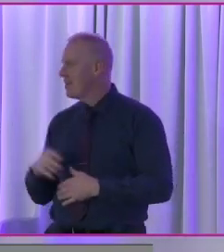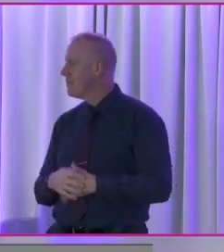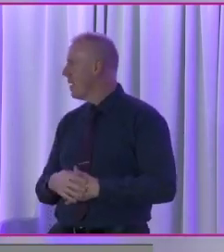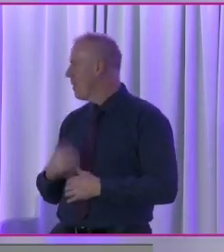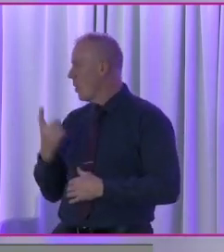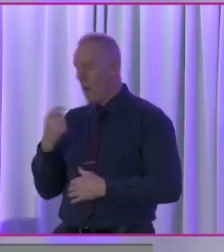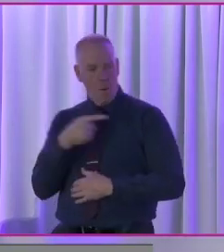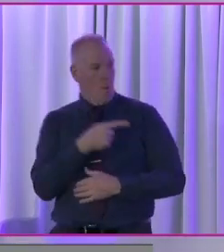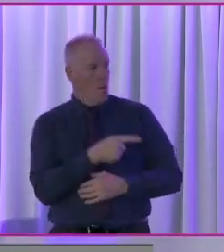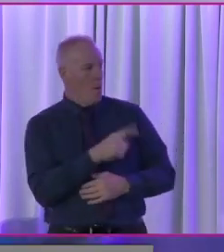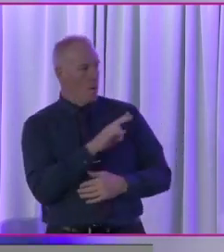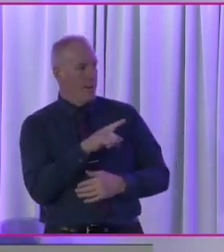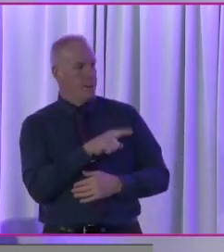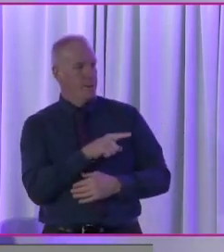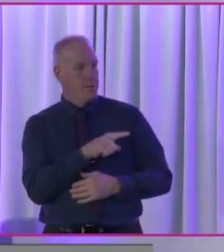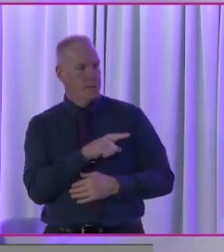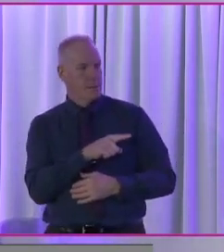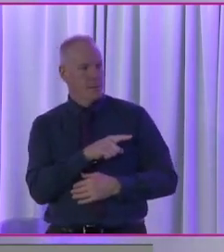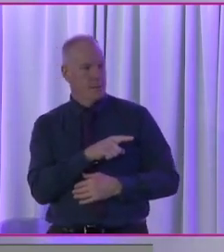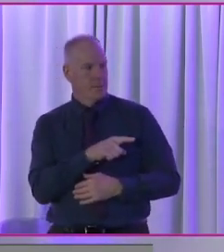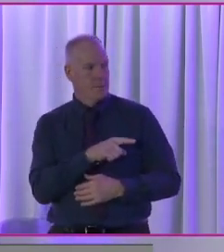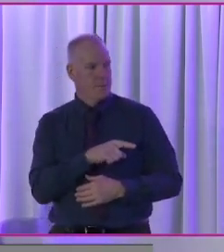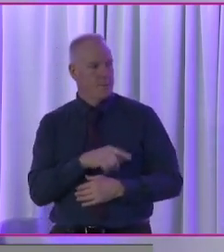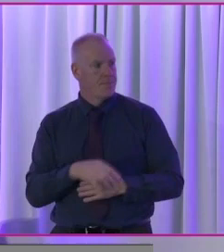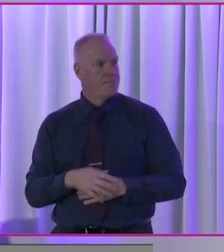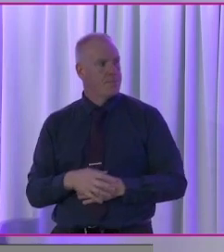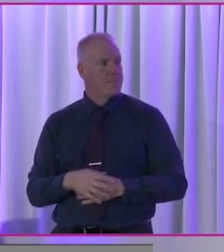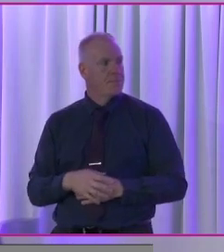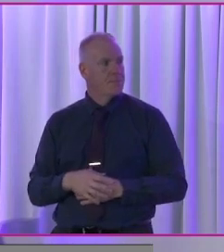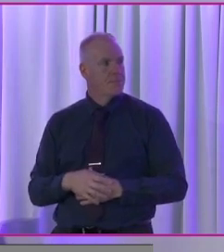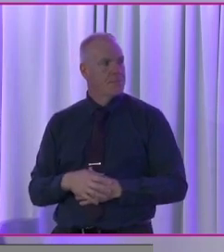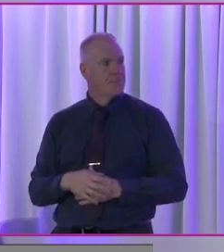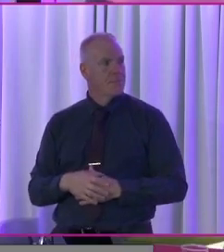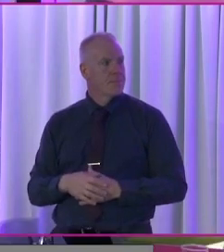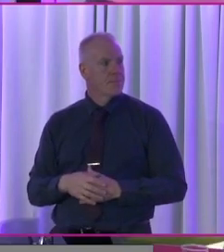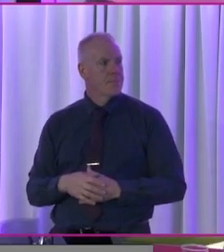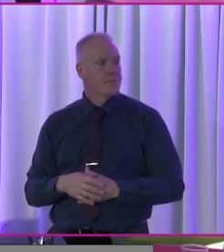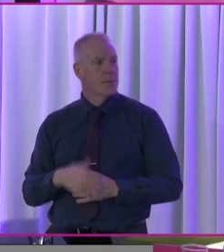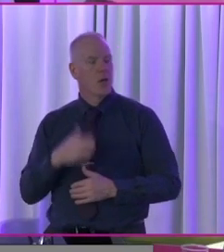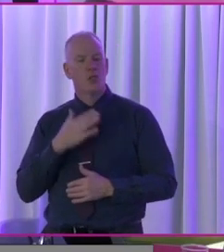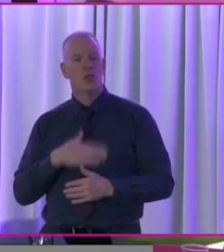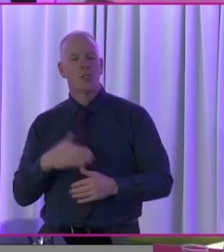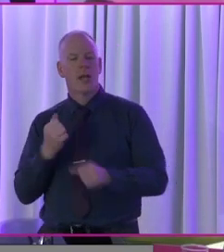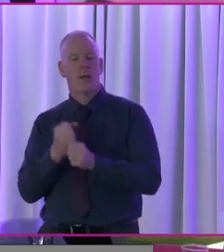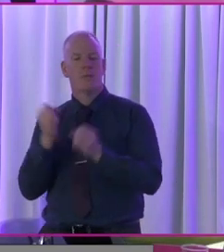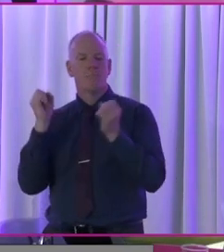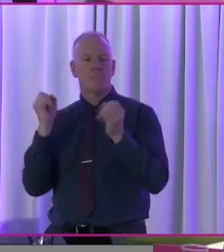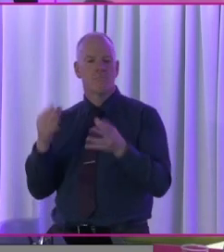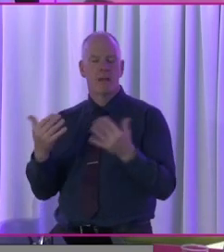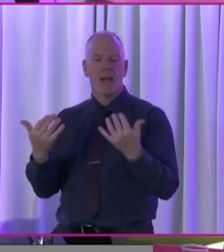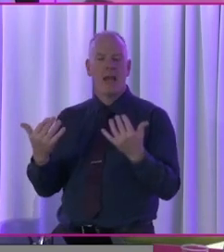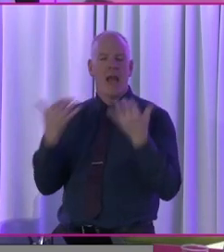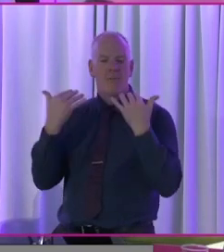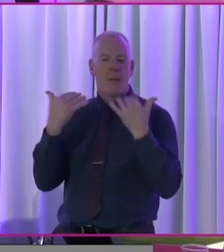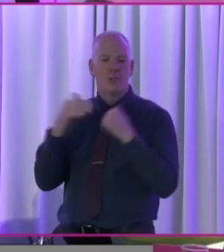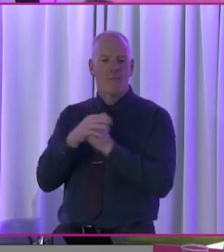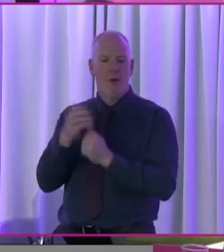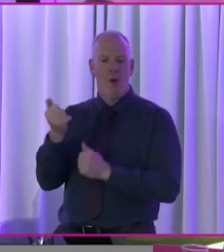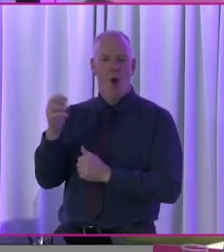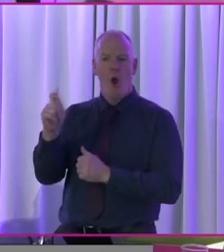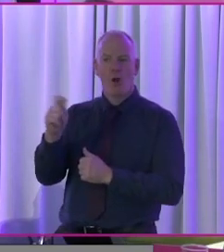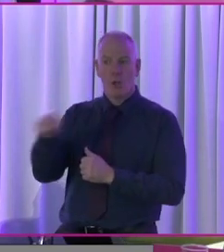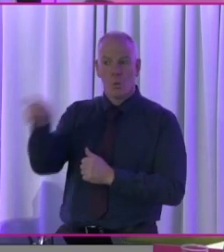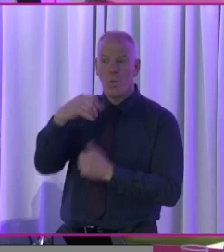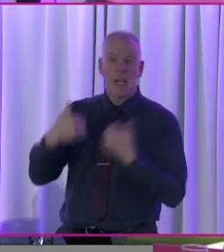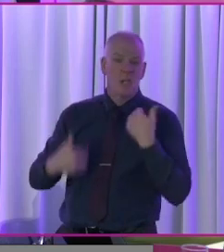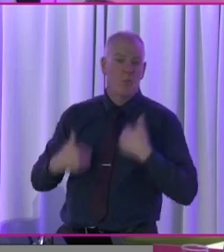have one other person down here who's been waiting to ask a question as well. Yeah. It's more by way of giving information to art and anybody else who's interested in the, in